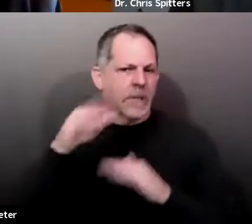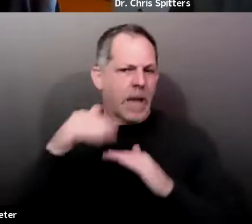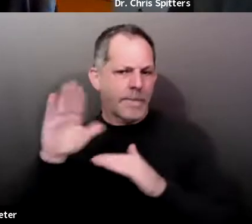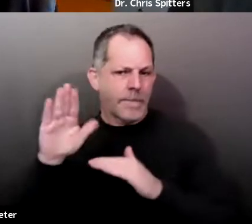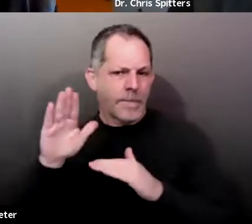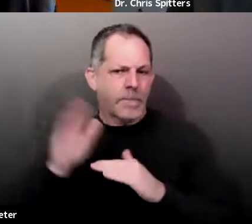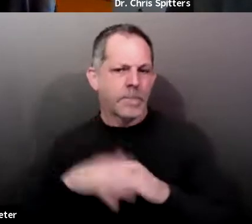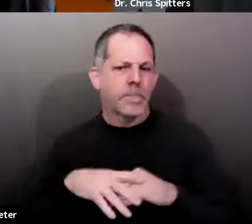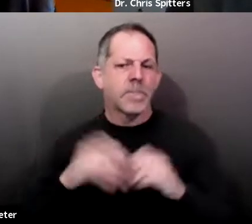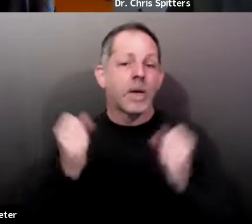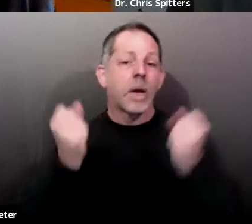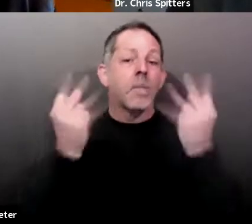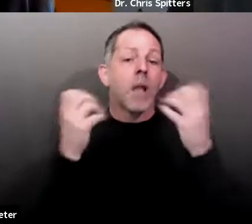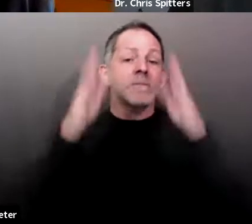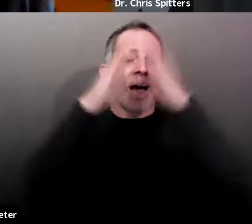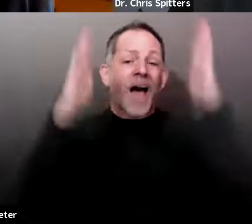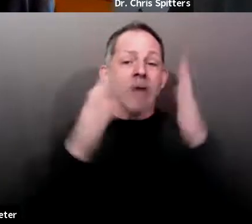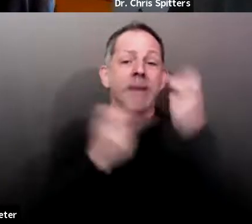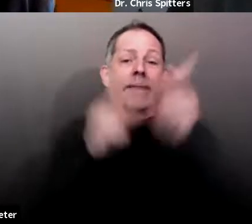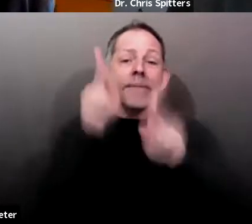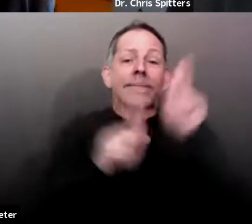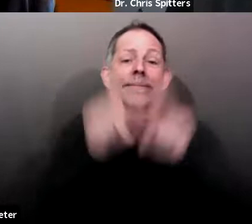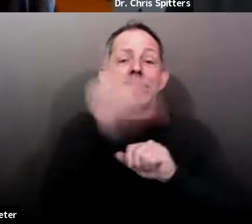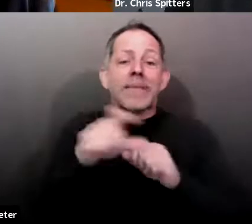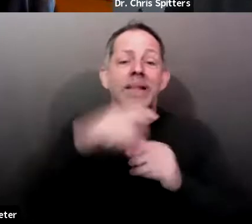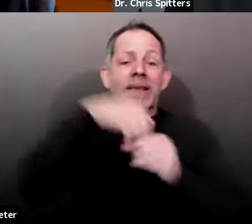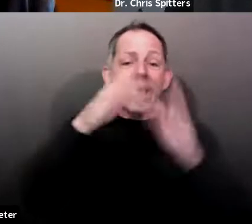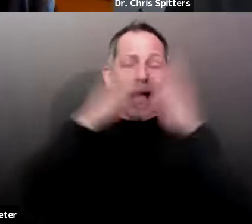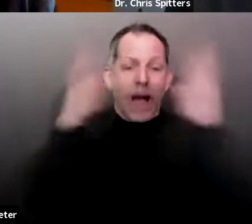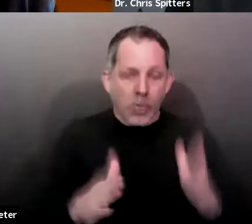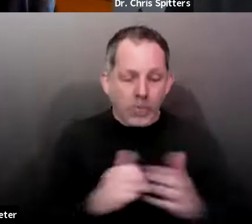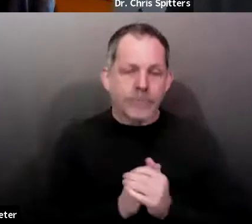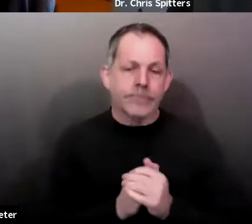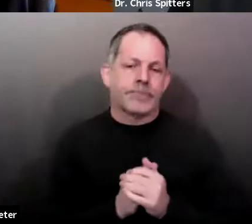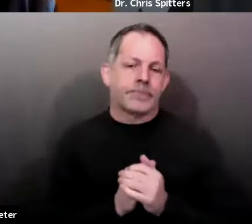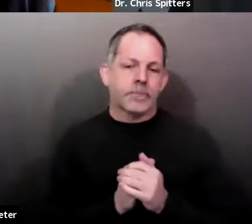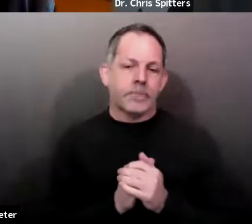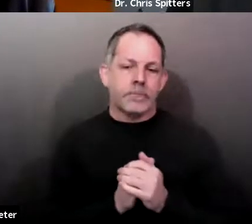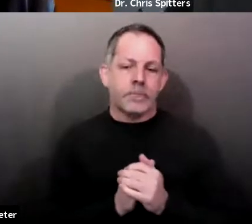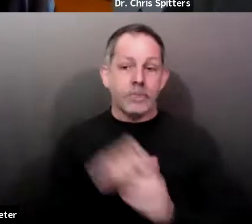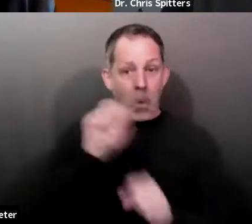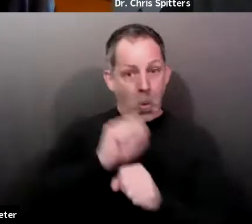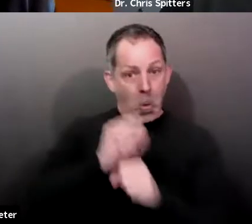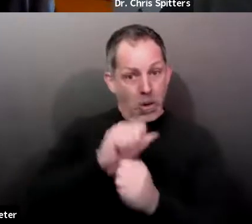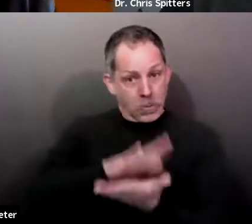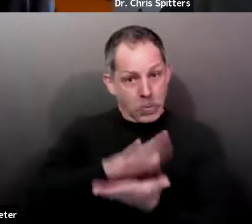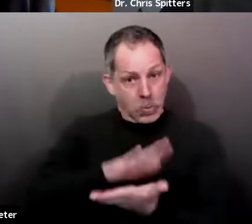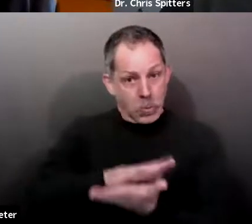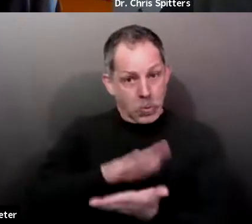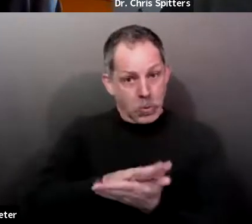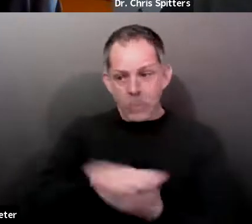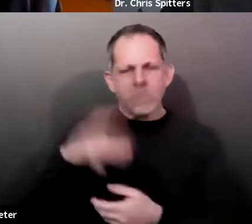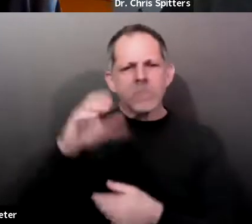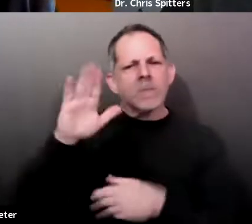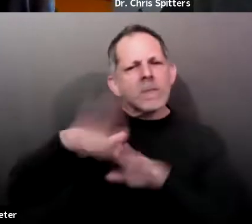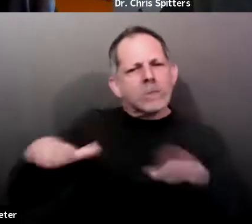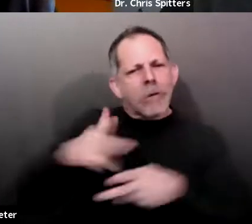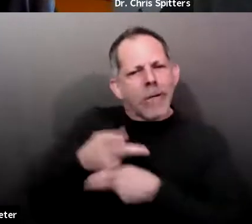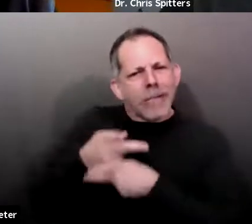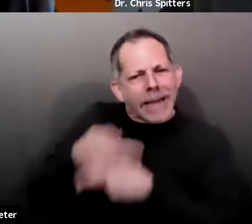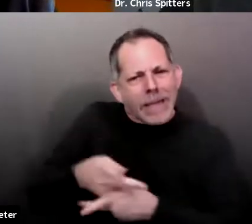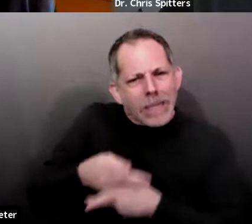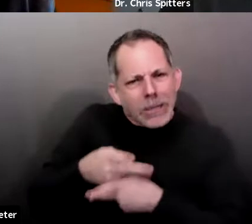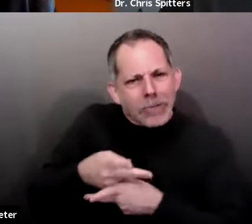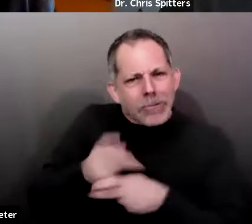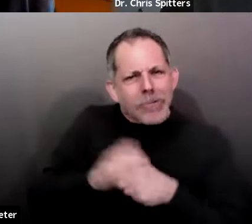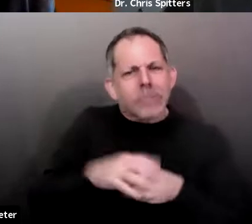or working in a school or childcare. Additionally, workers in the industries I